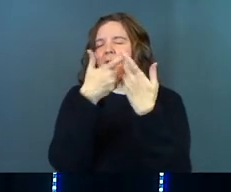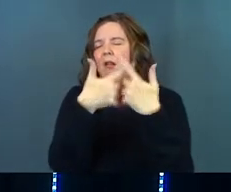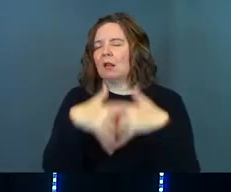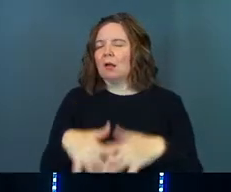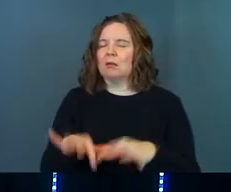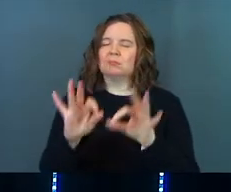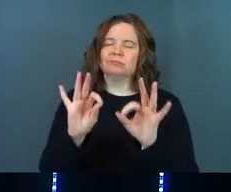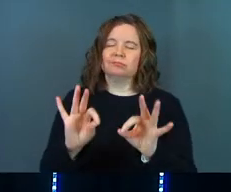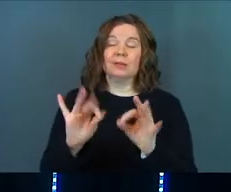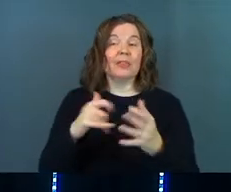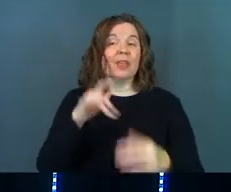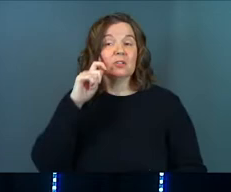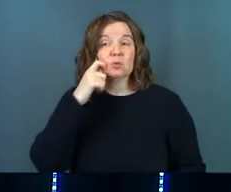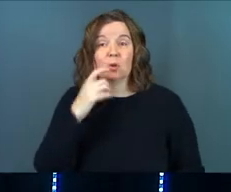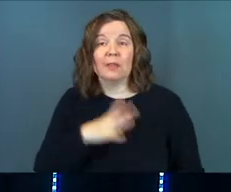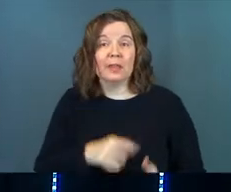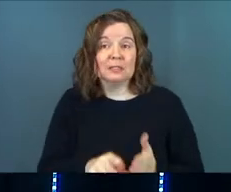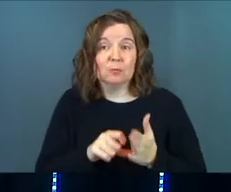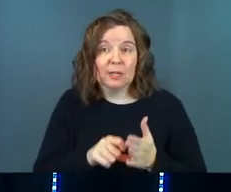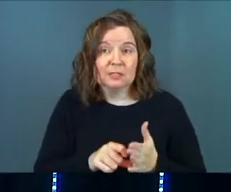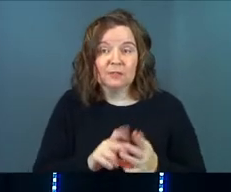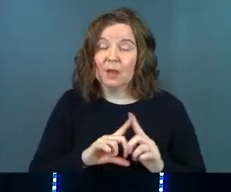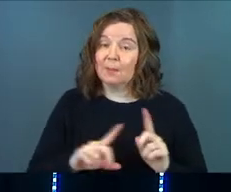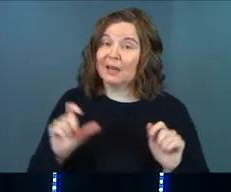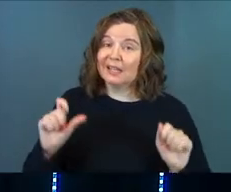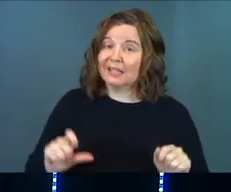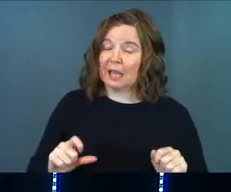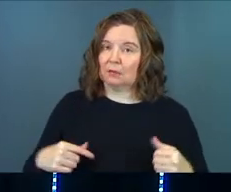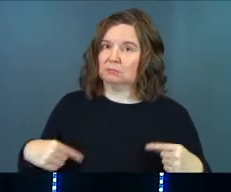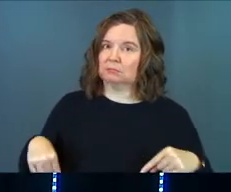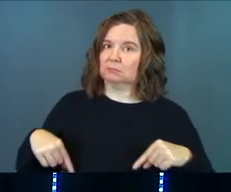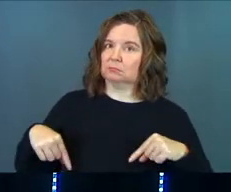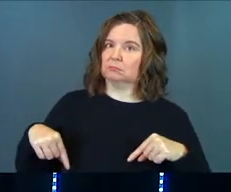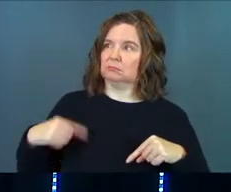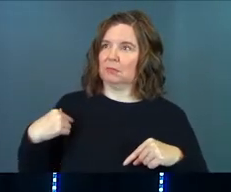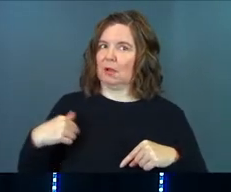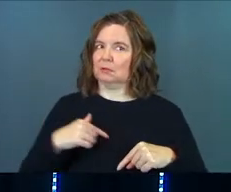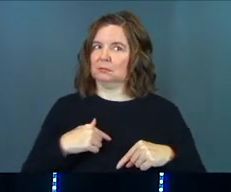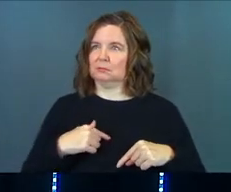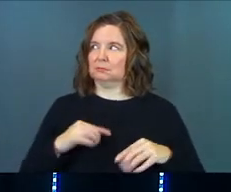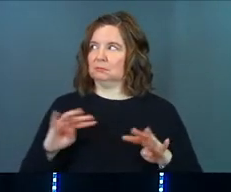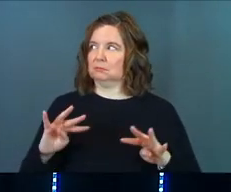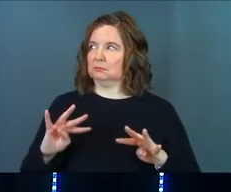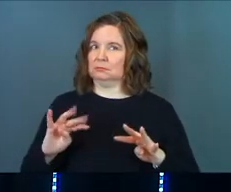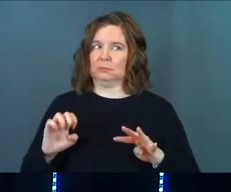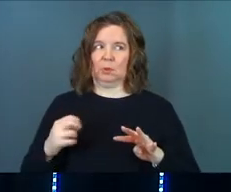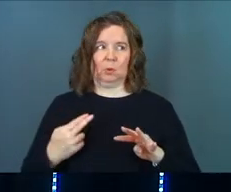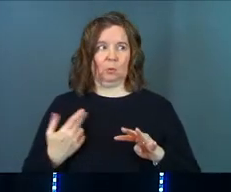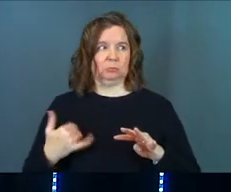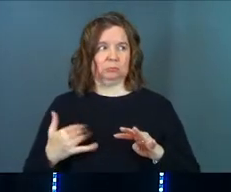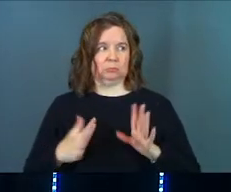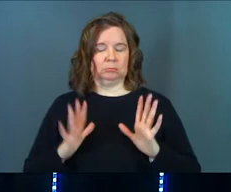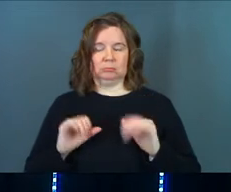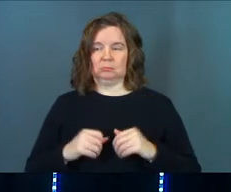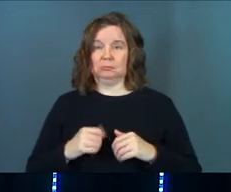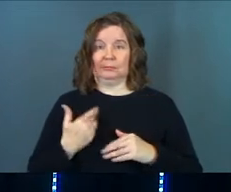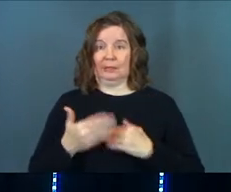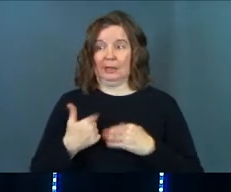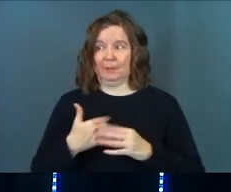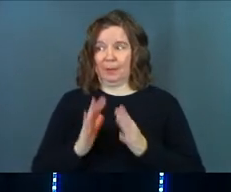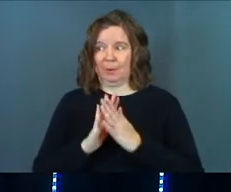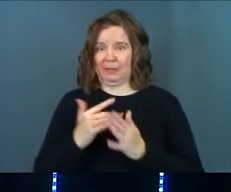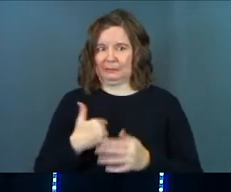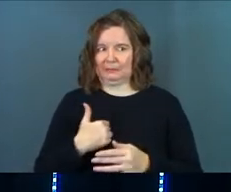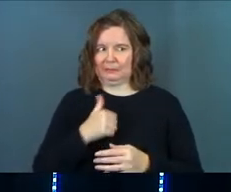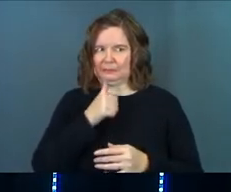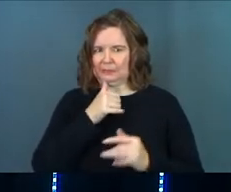supposed to happen. And that's cool, and that's impressive, but it can intimidate the rest of us. Like, oh God, you know? Next time I